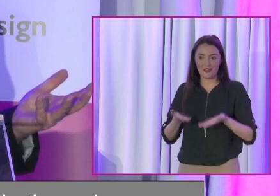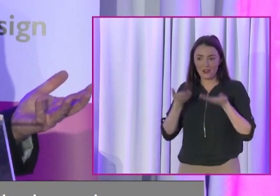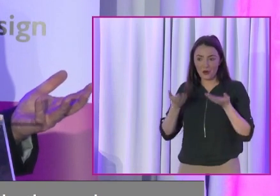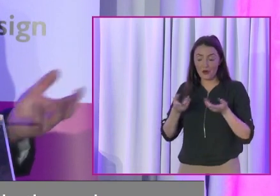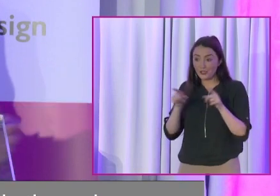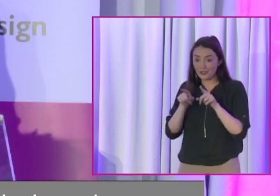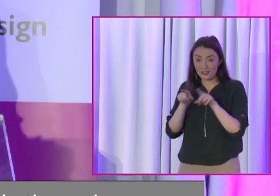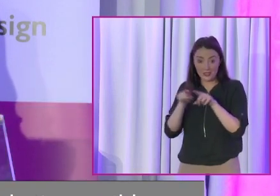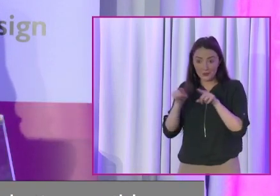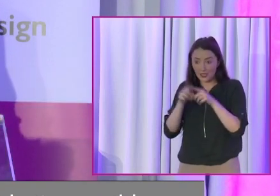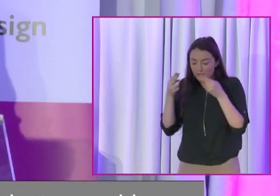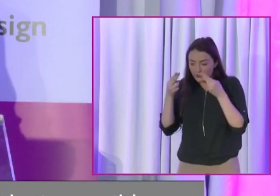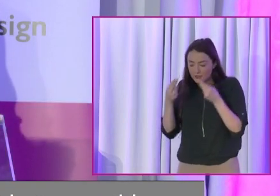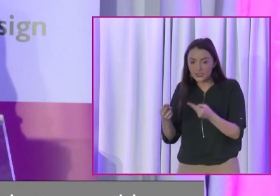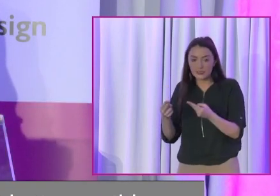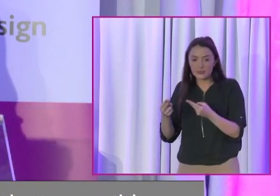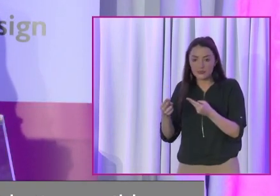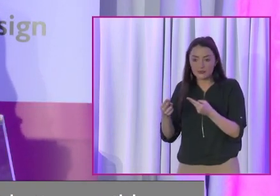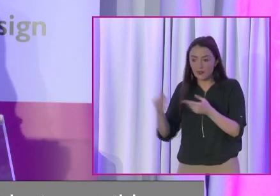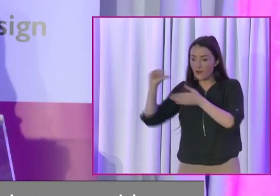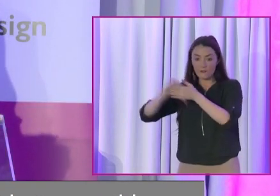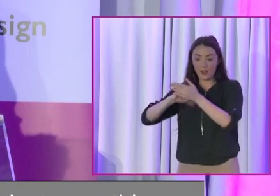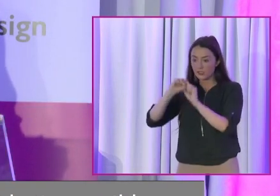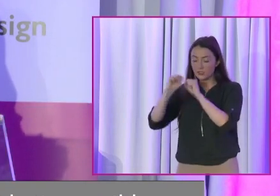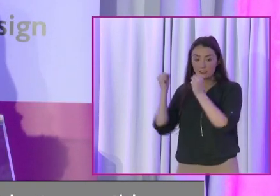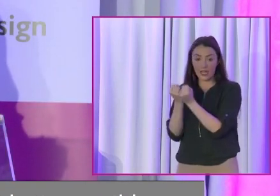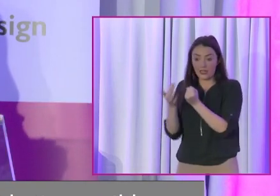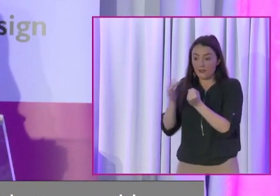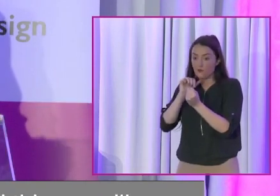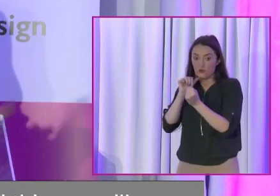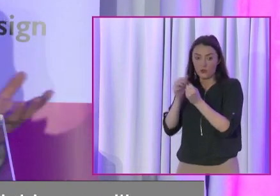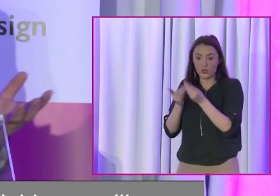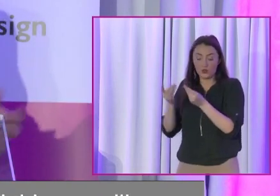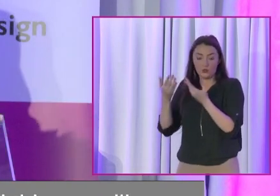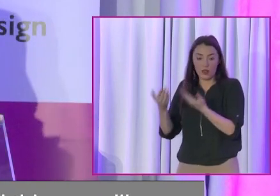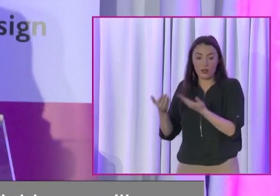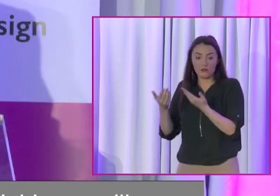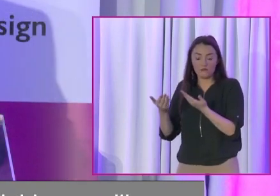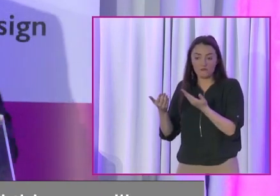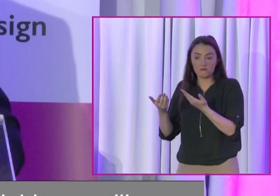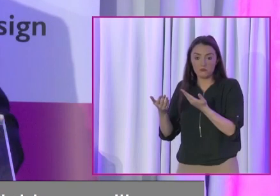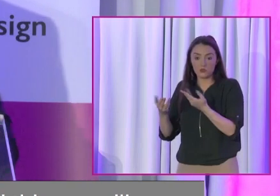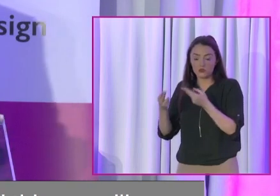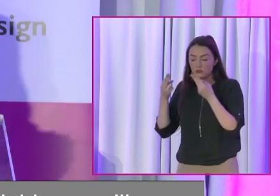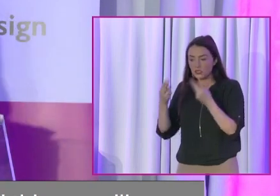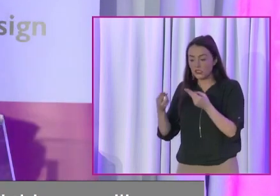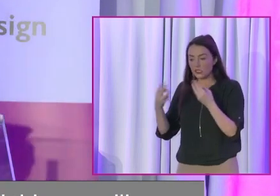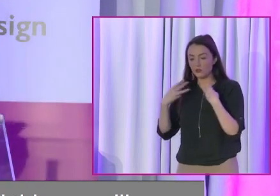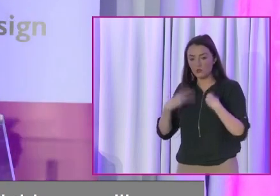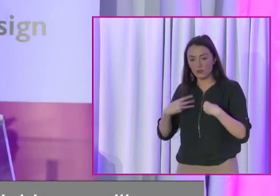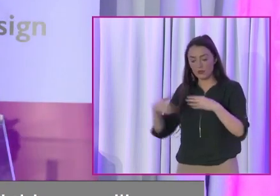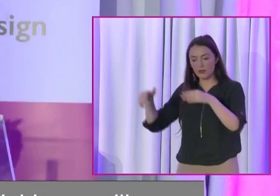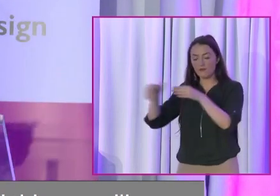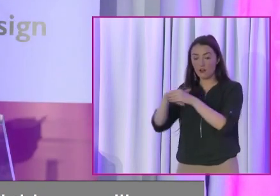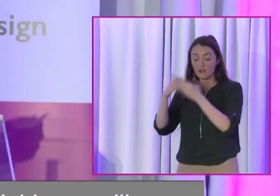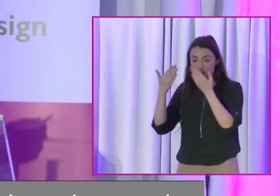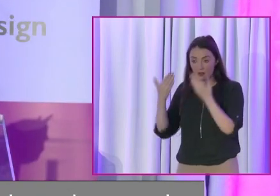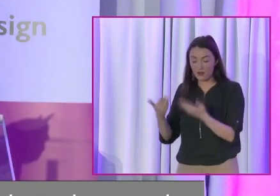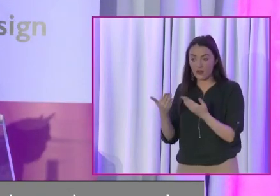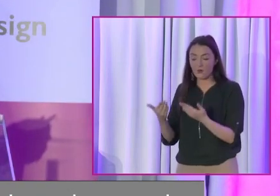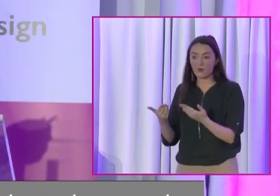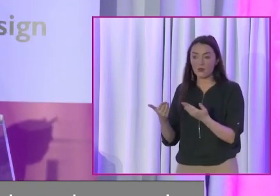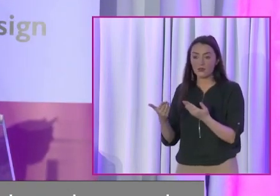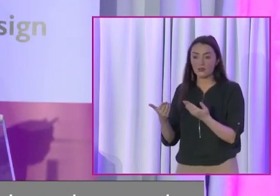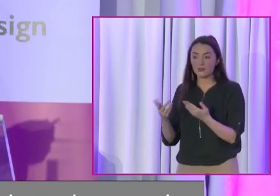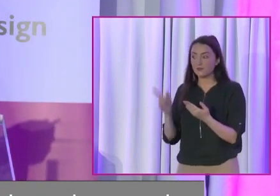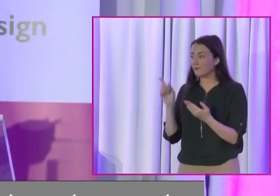absolutely need this. Or we're going to completely fail as a society and as a species unless we do that. And now you